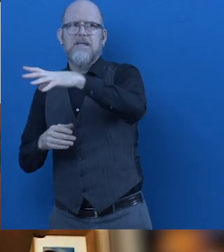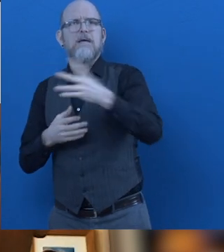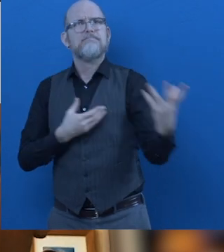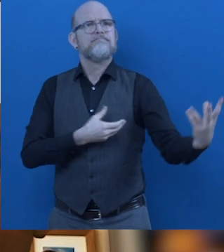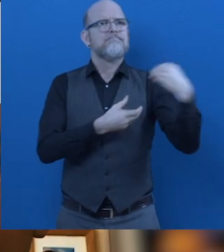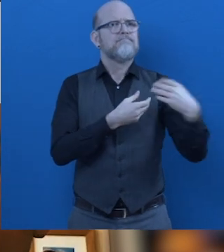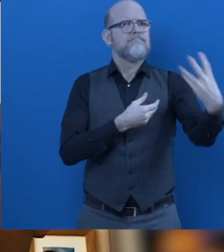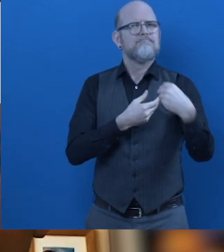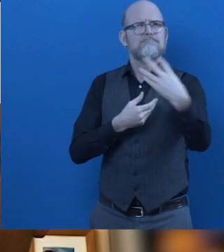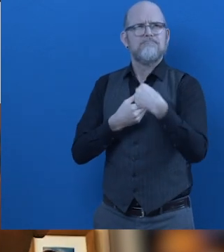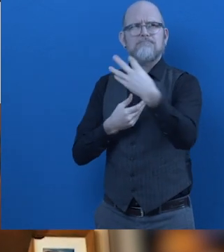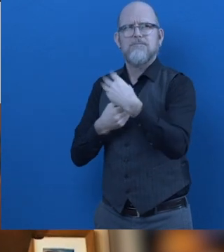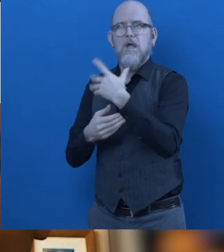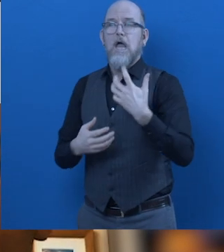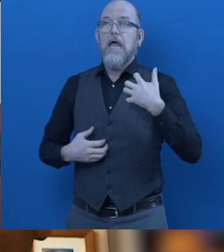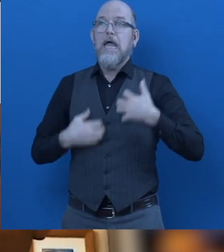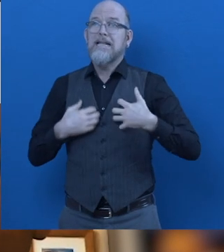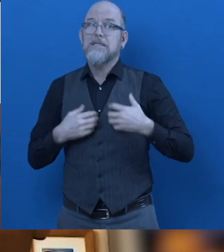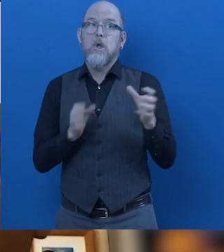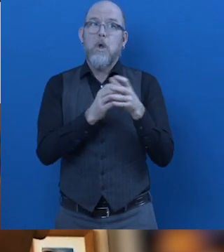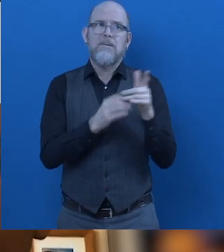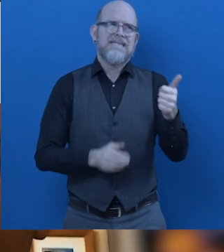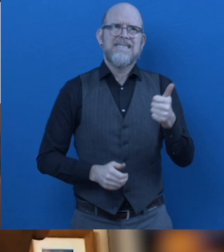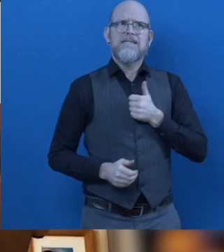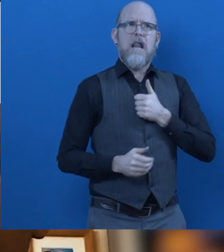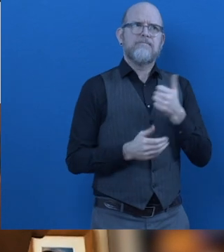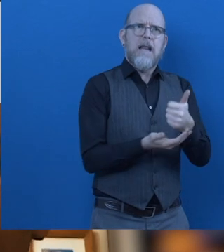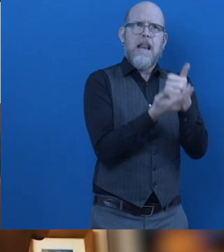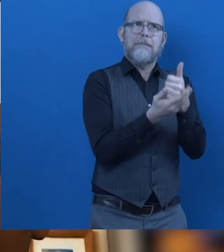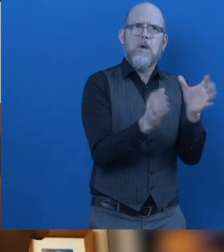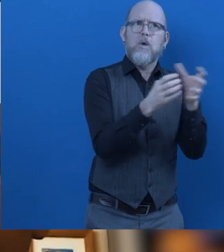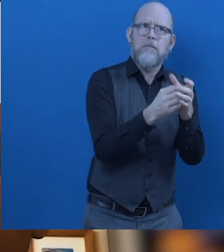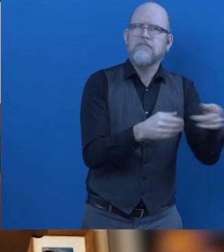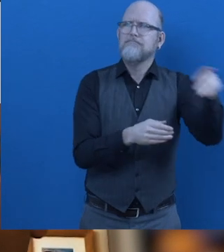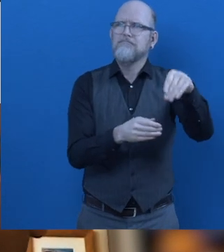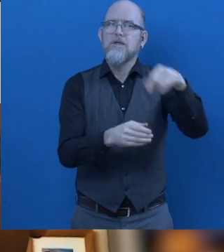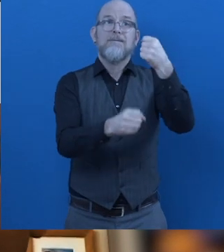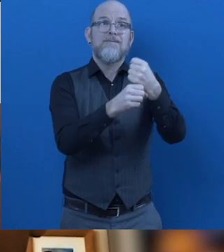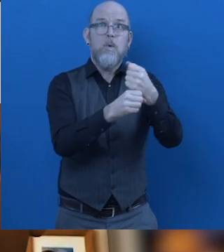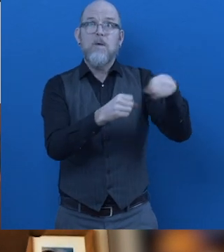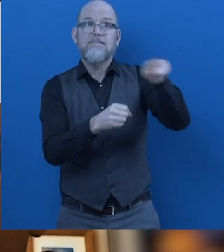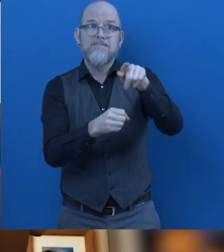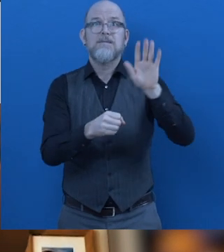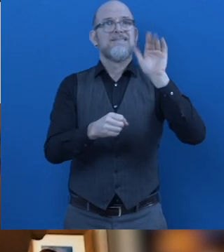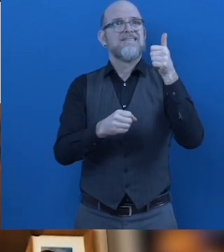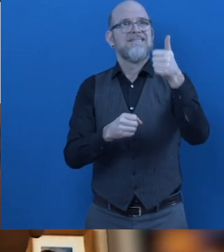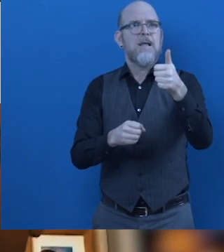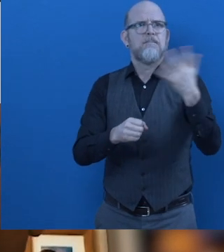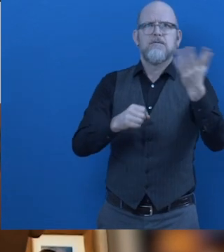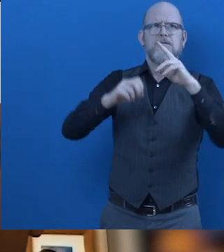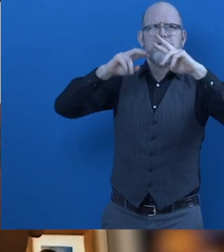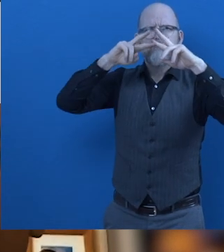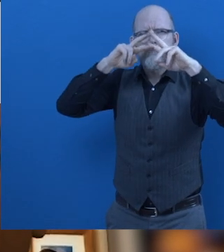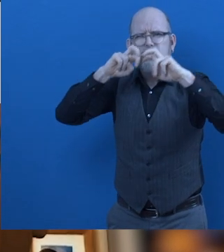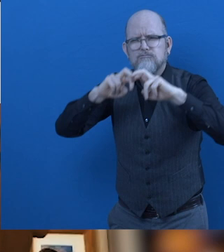diverse group of stakeholders, including technology leaders, disability advocates, businesses, people in